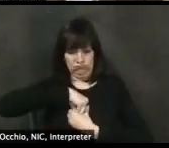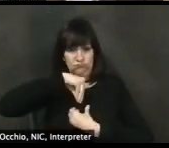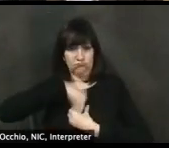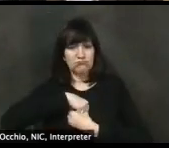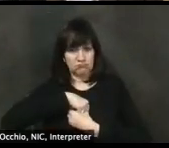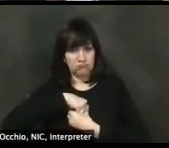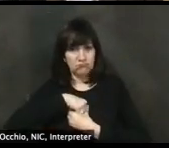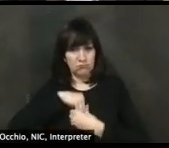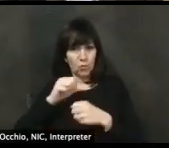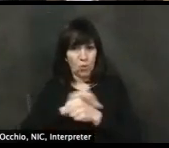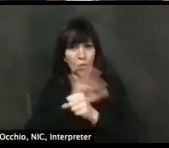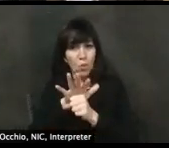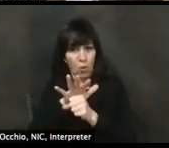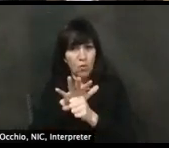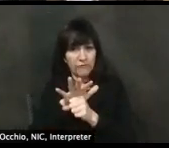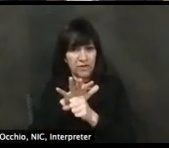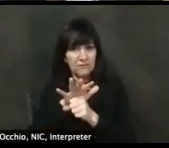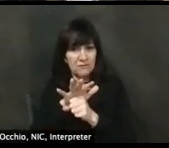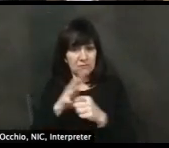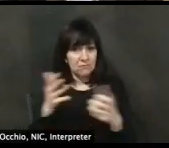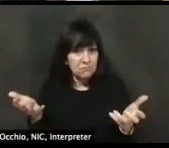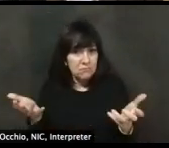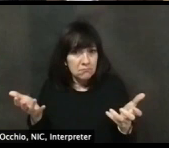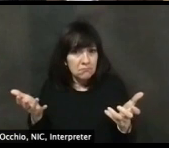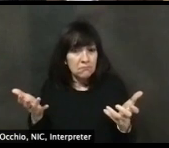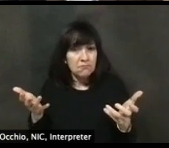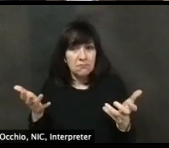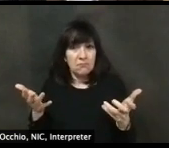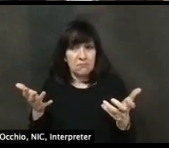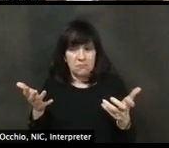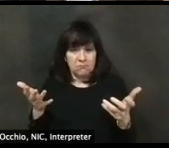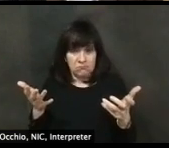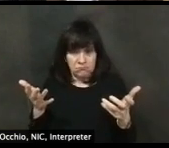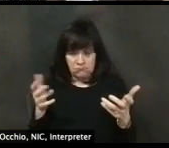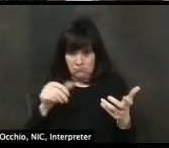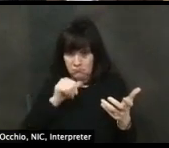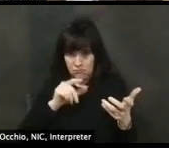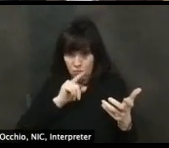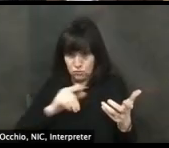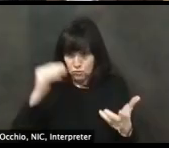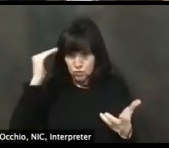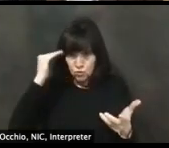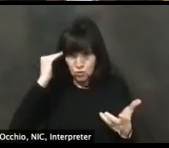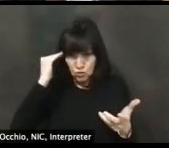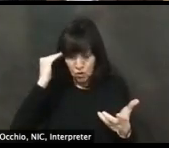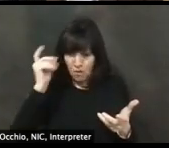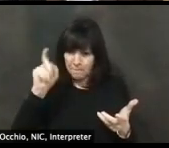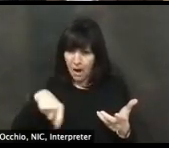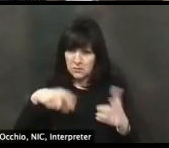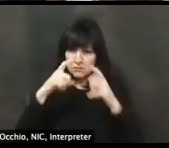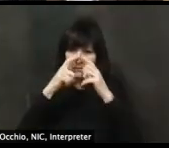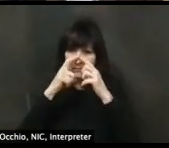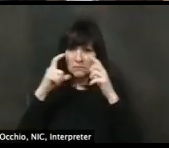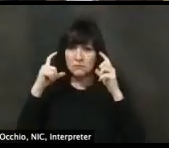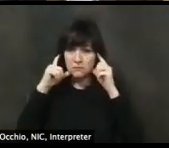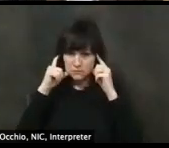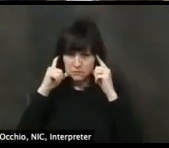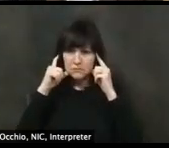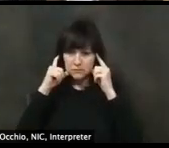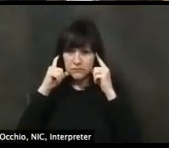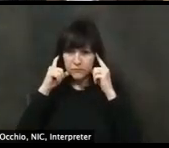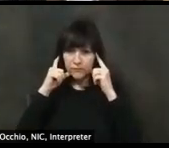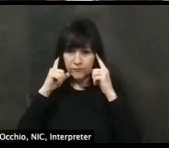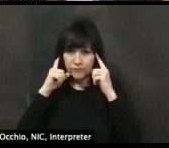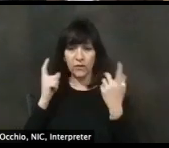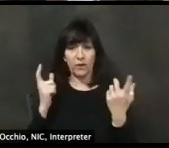that's how, you know, that's how you spread the infection. But what's clear now is that a lot of the spread of this infection is happening